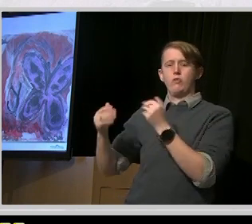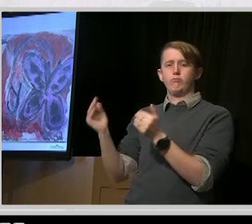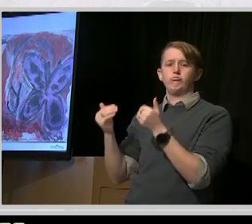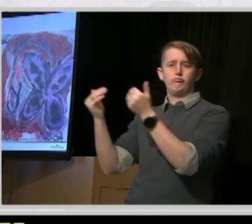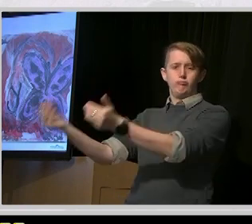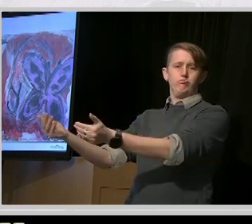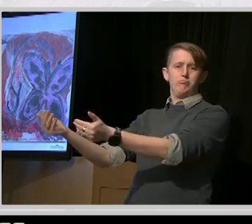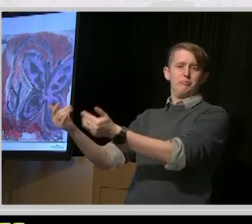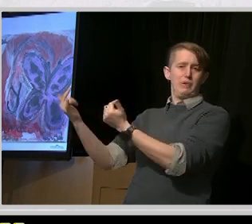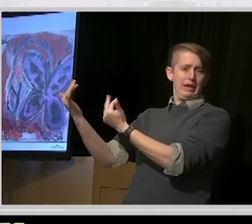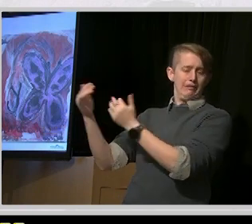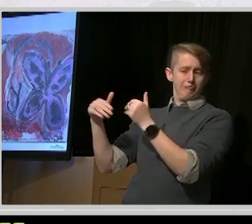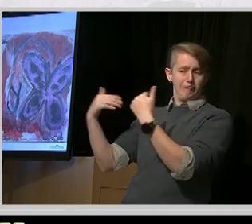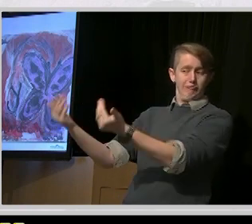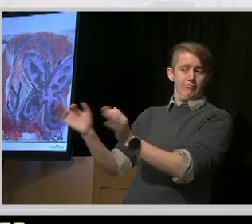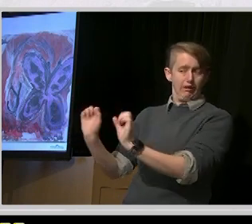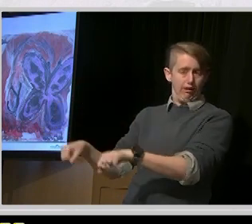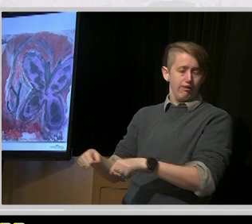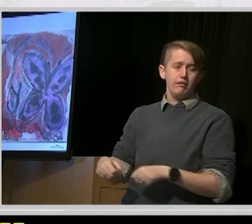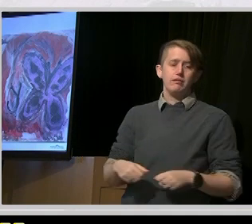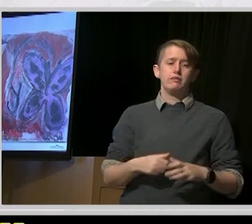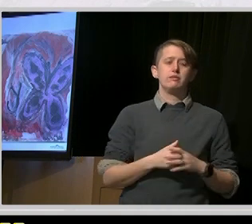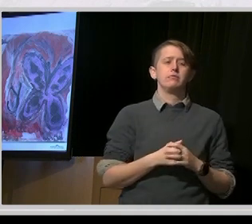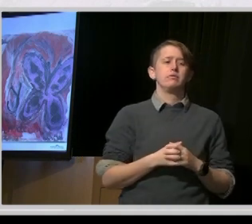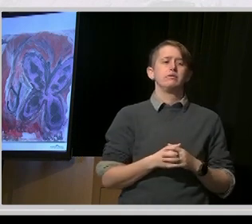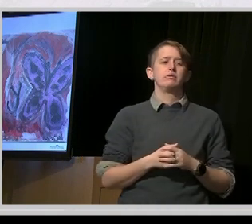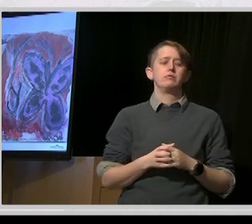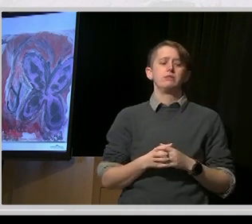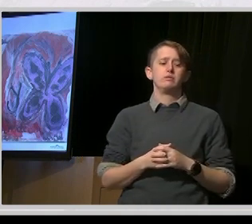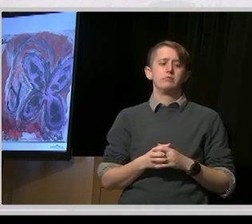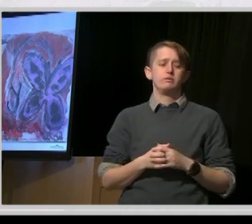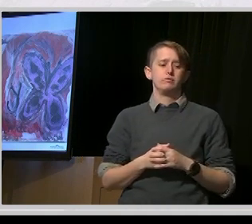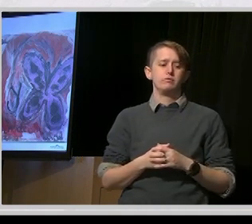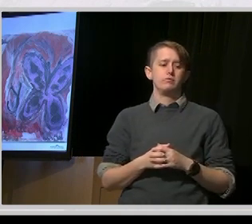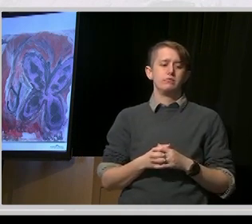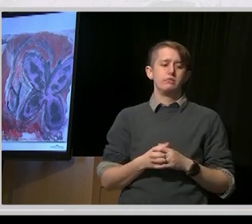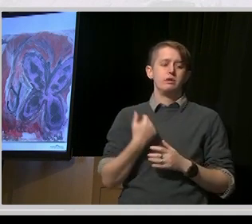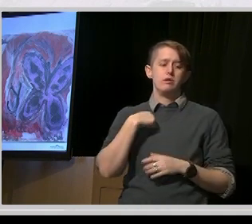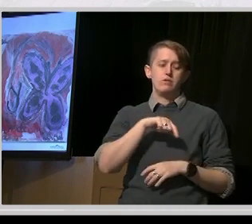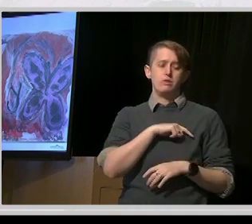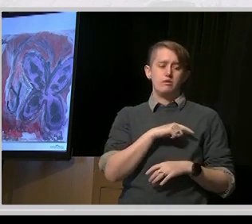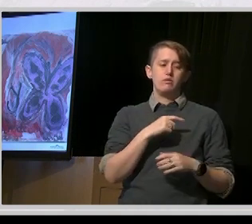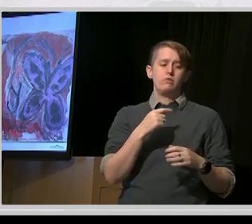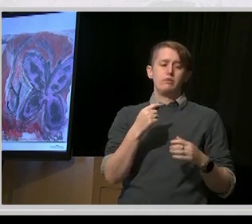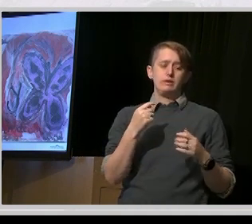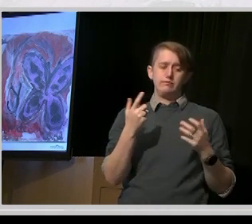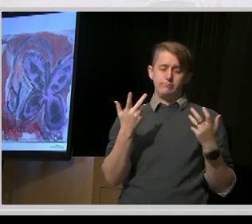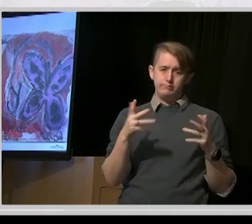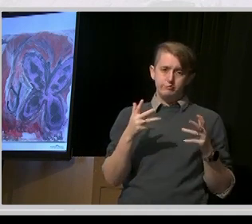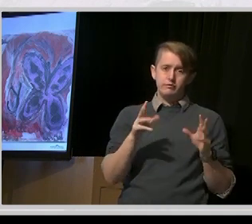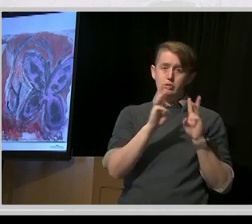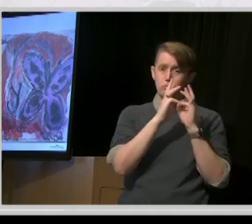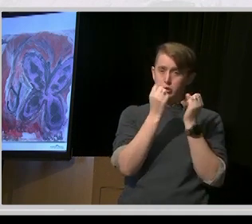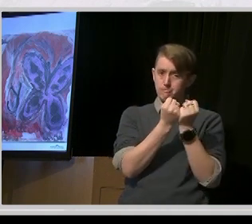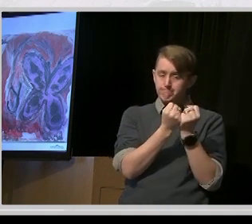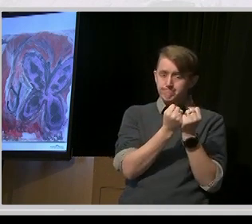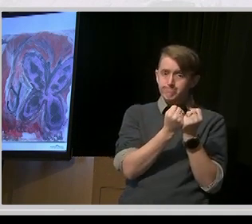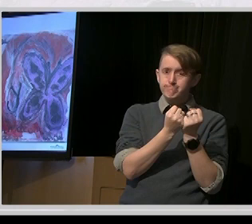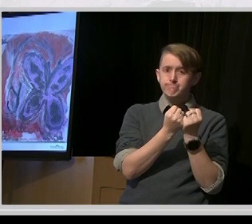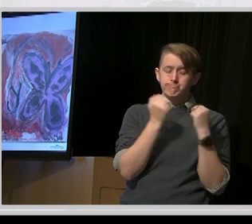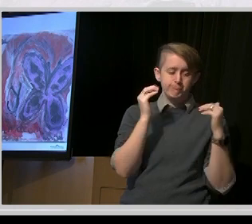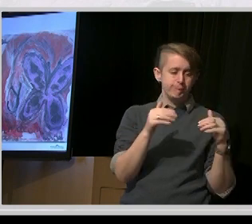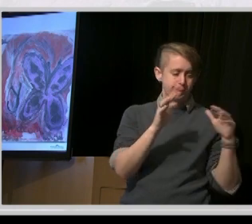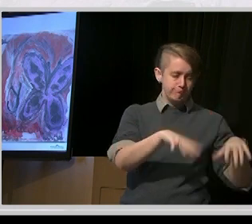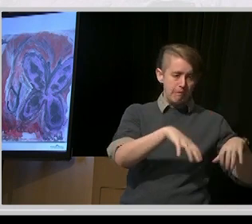We've done some implementation workshops around, we didn't wait for the court decision. And I just really want to say that